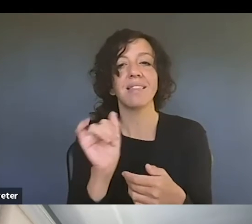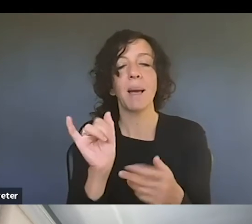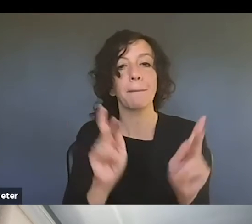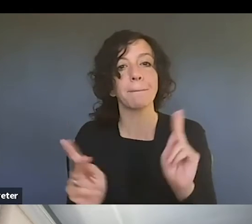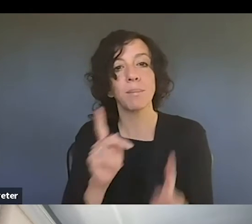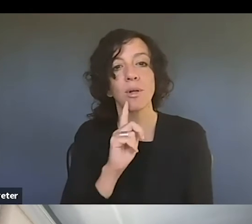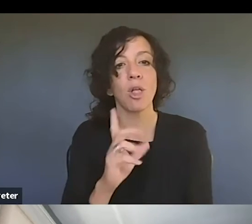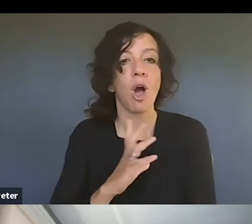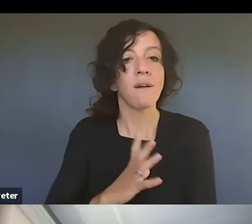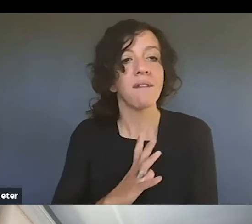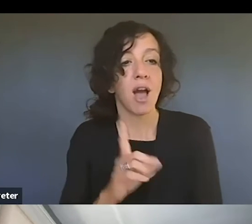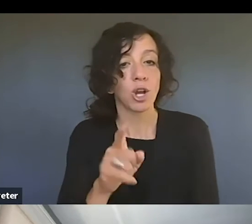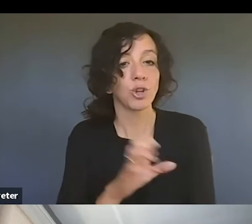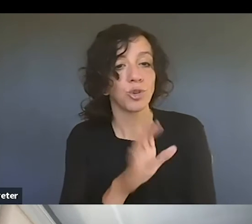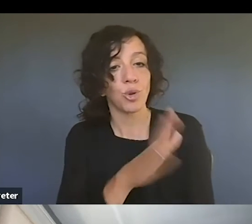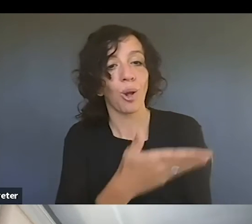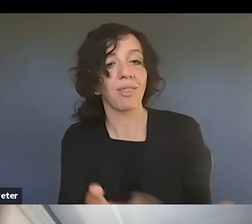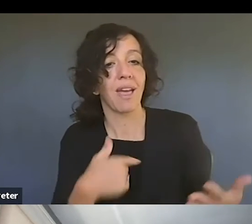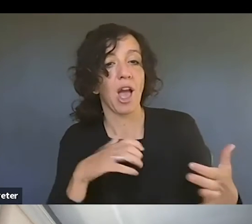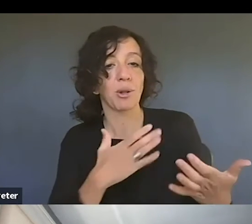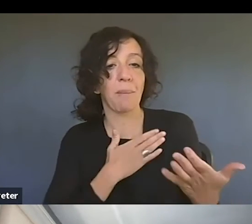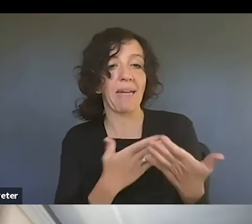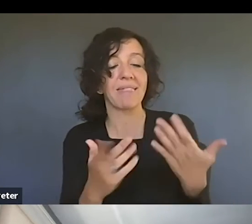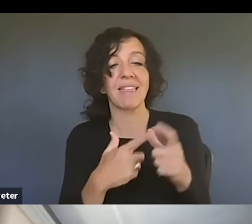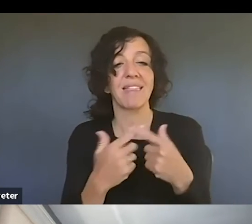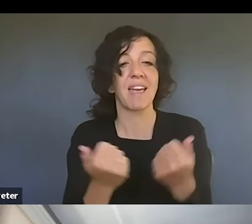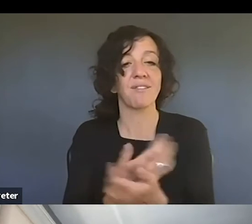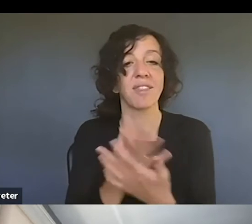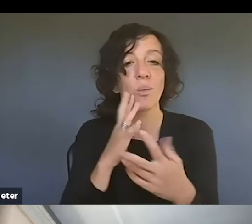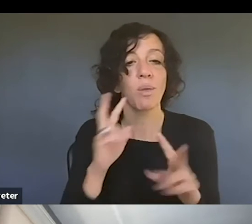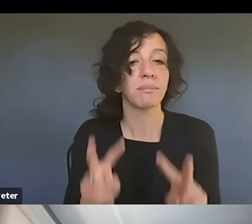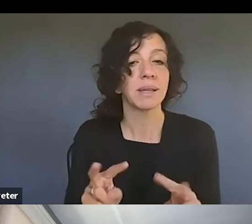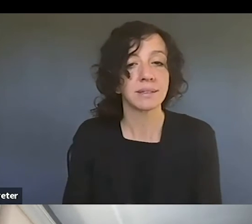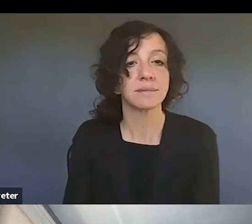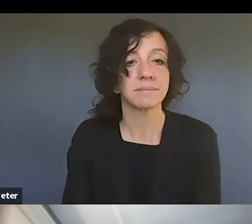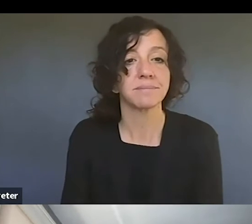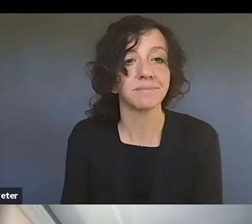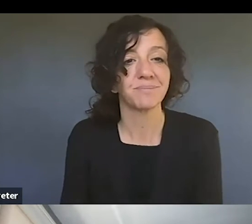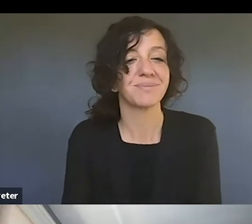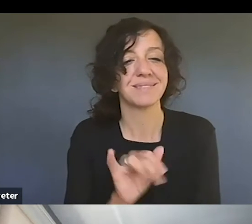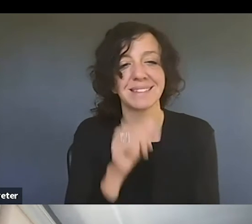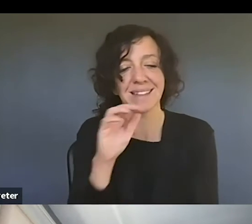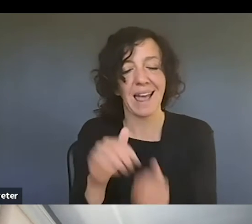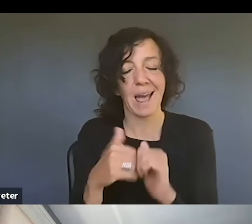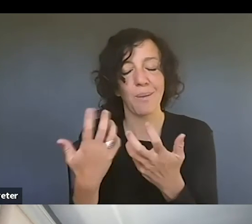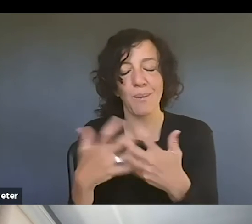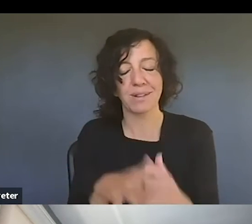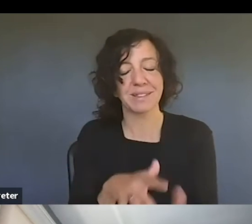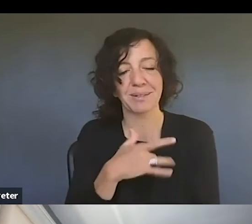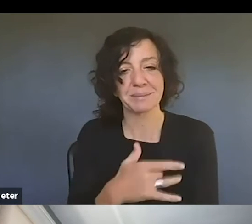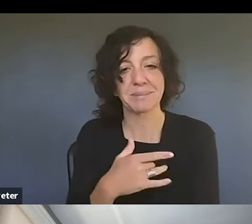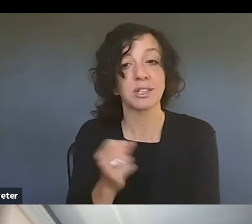just, you do your thing. I'll do my thing and we'll all be happy. Um, that's not how it tends to go. So as,